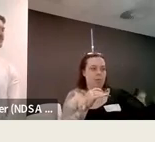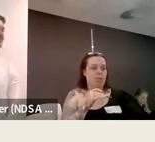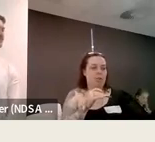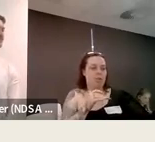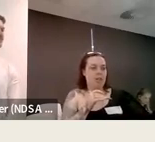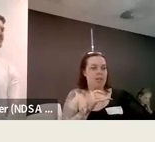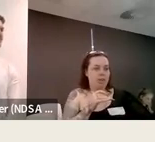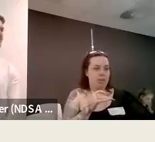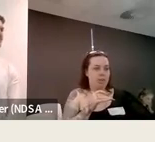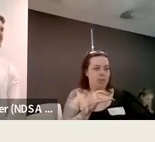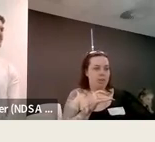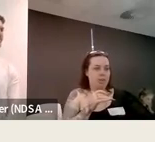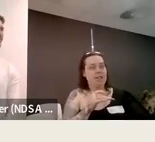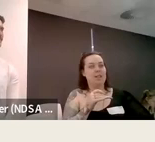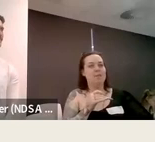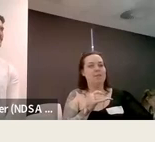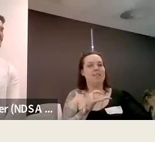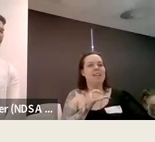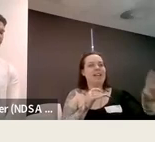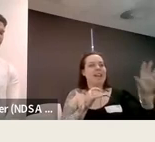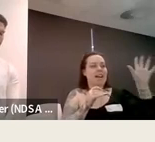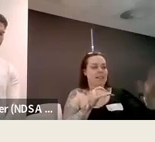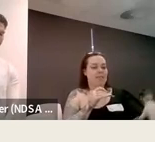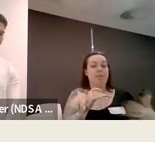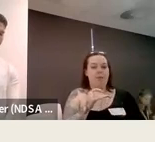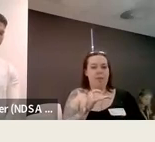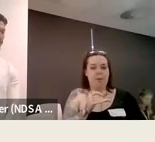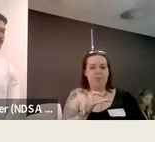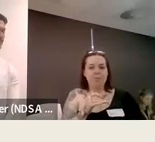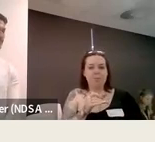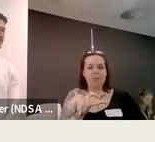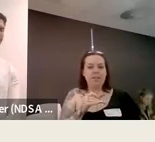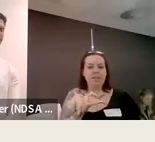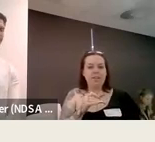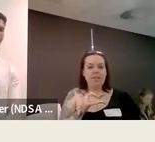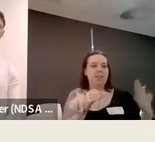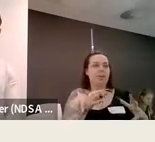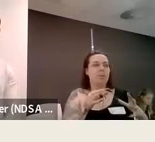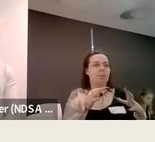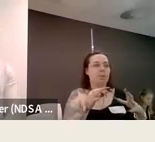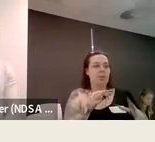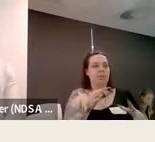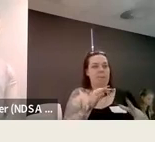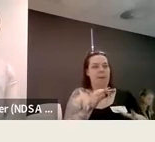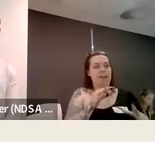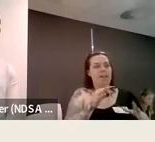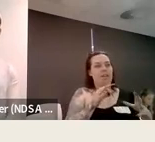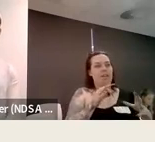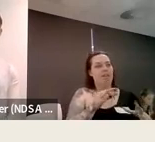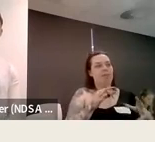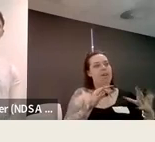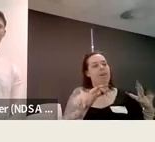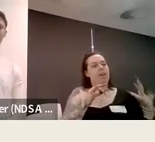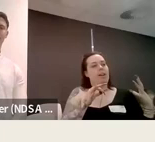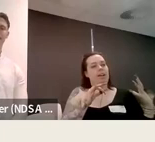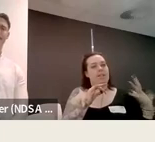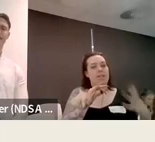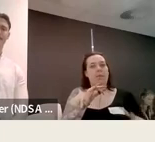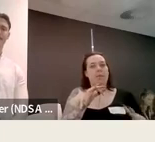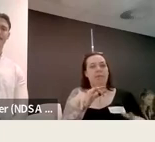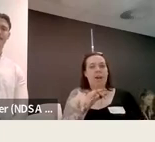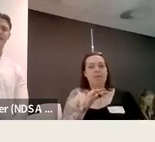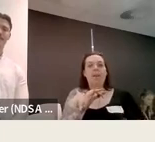upon with the tertiary education commission are then followed through this group is also made of